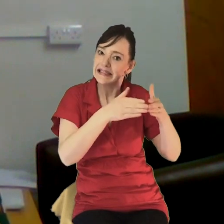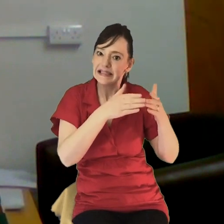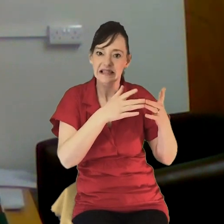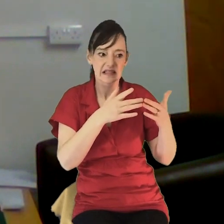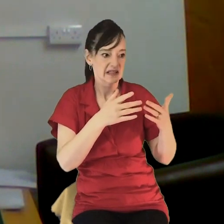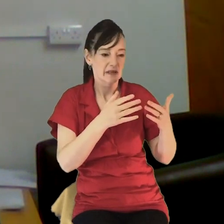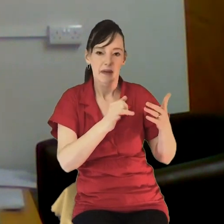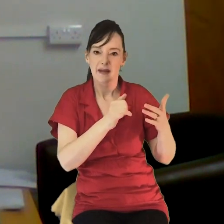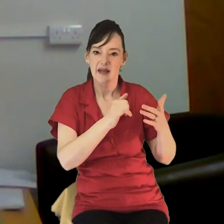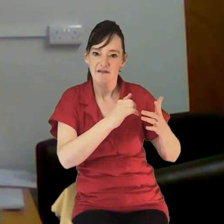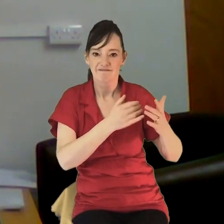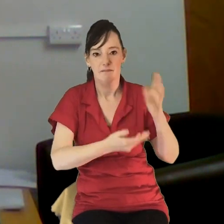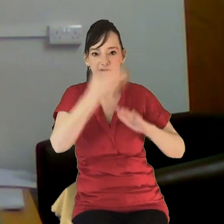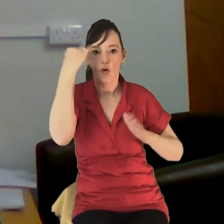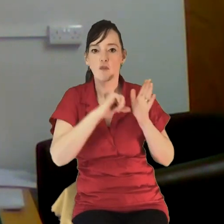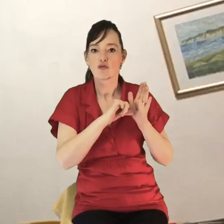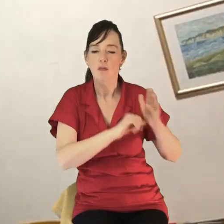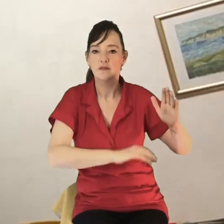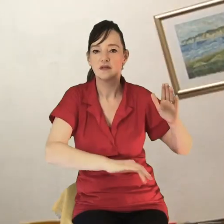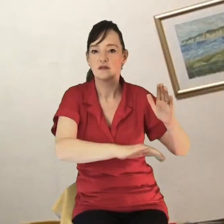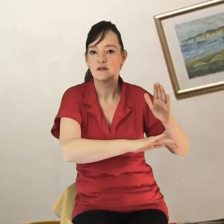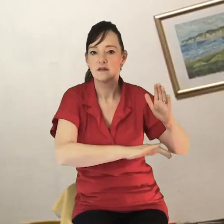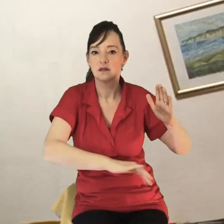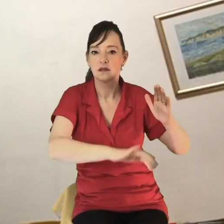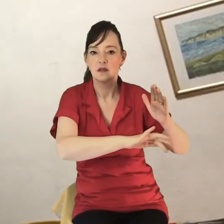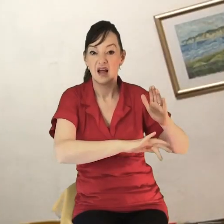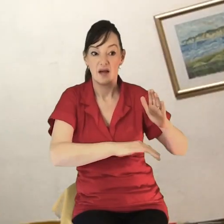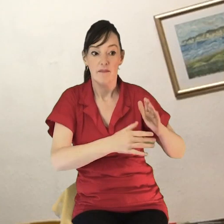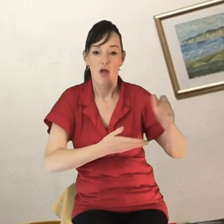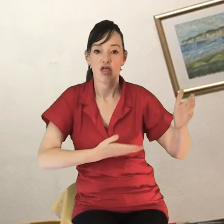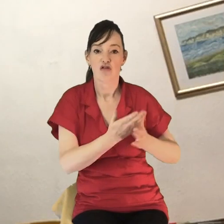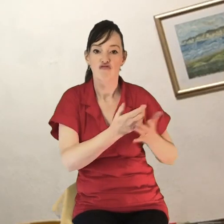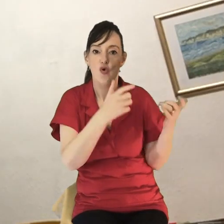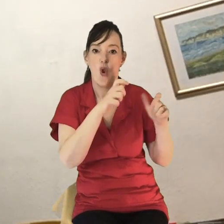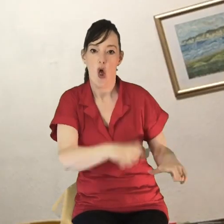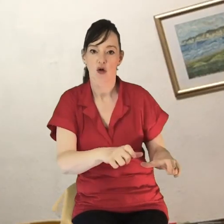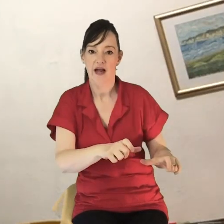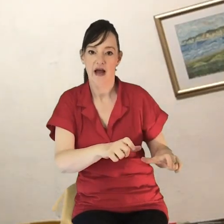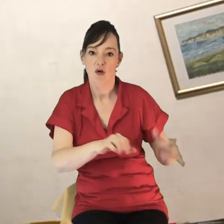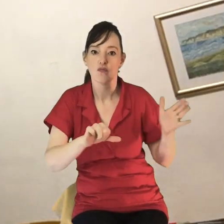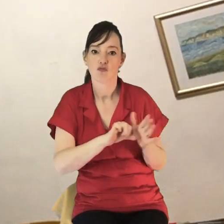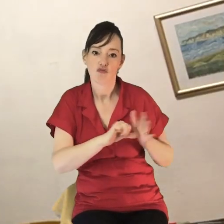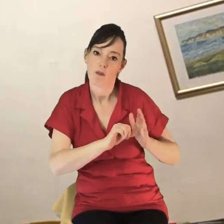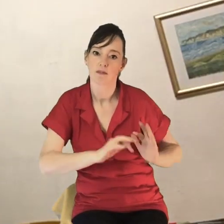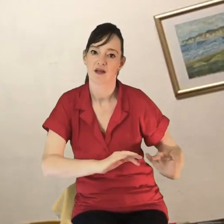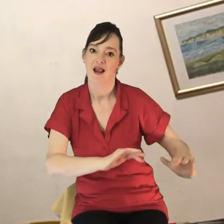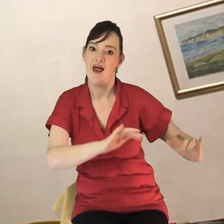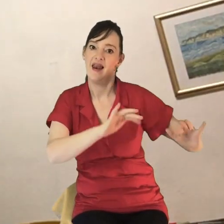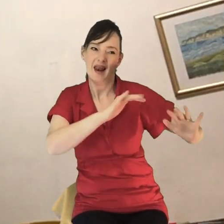issues that were perhaps rumbling along before that have kind of been heated up a bit through through this time.